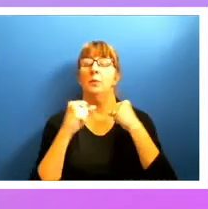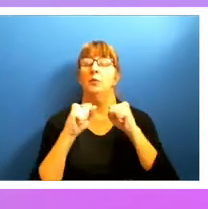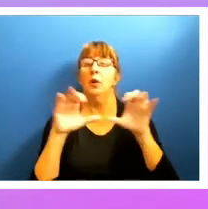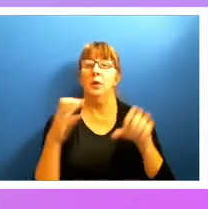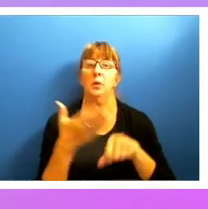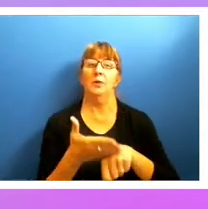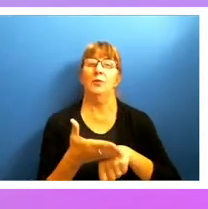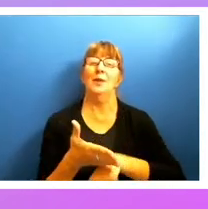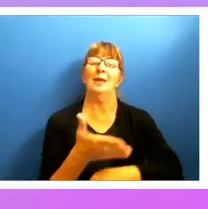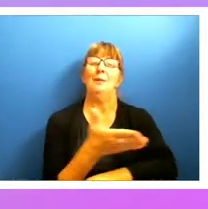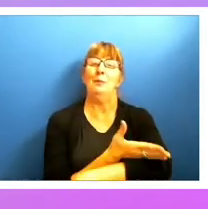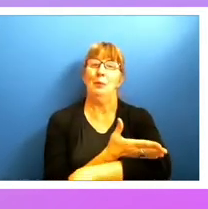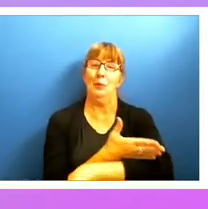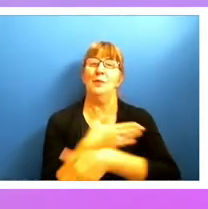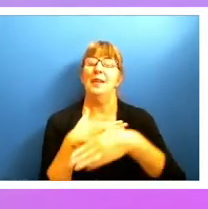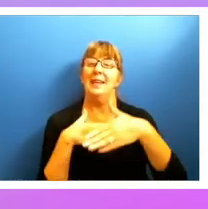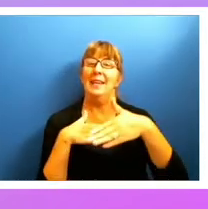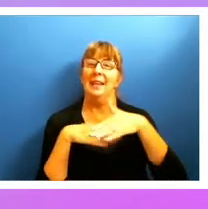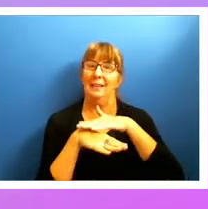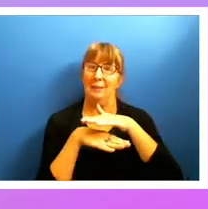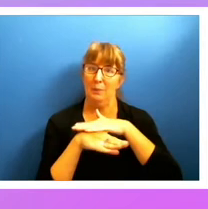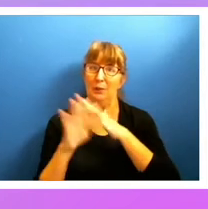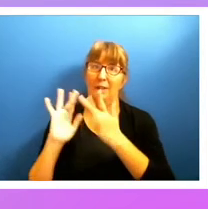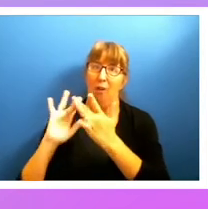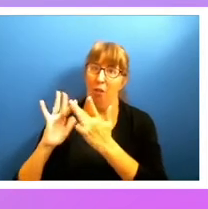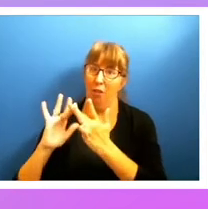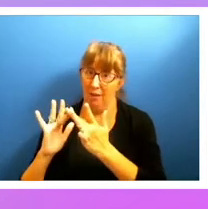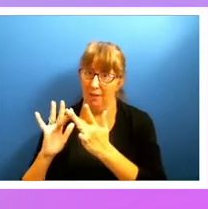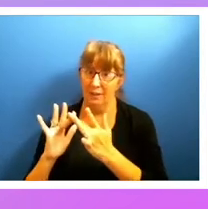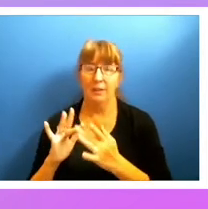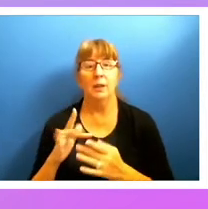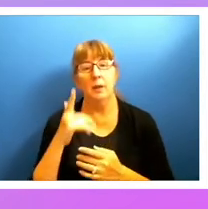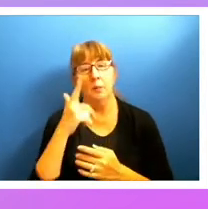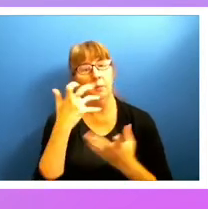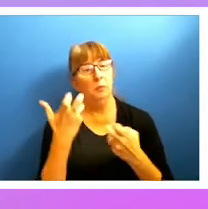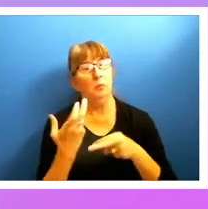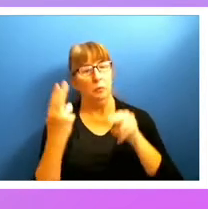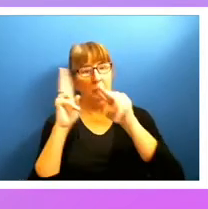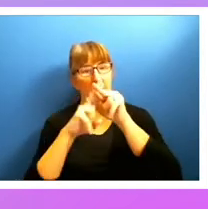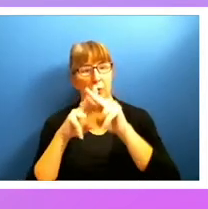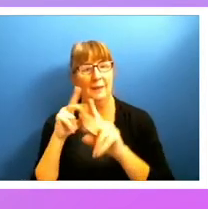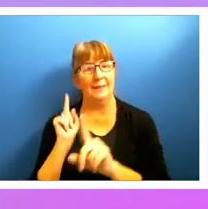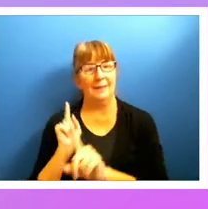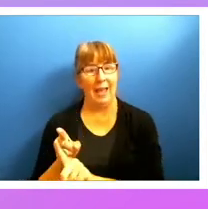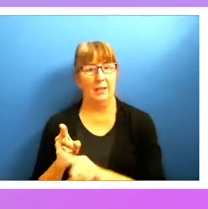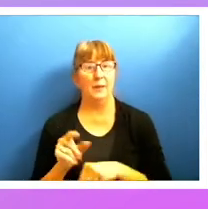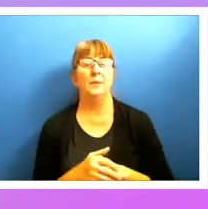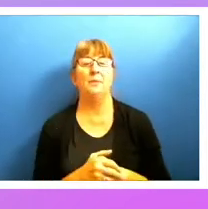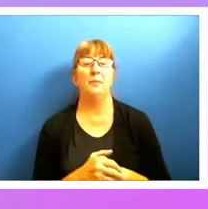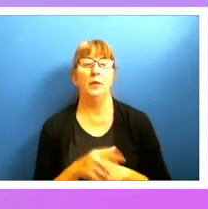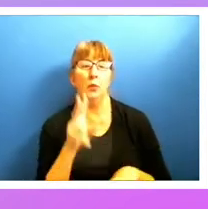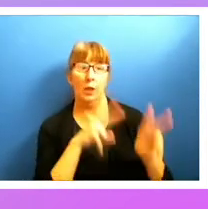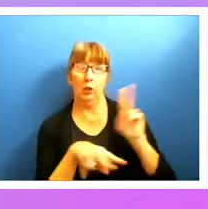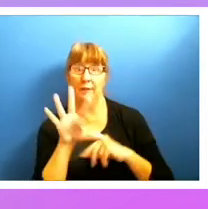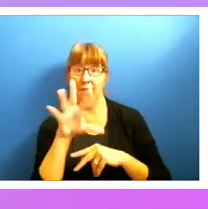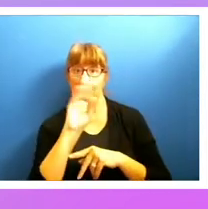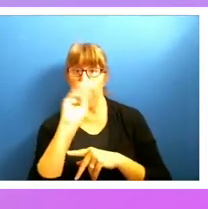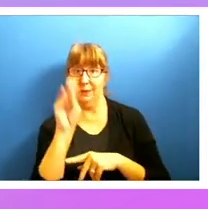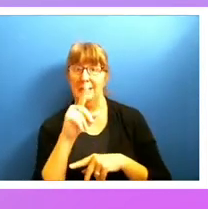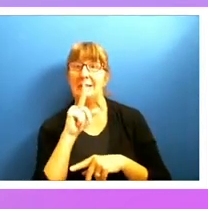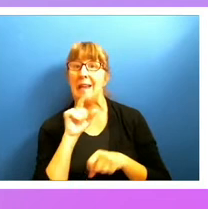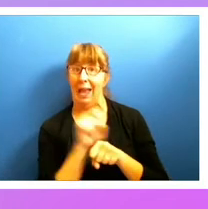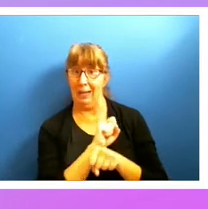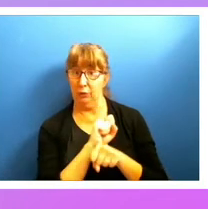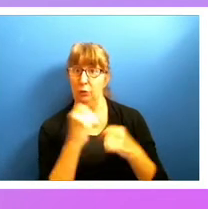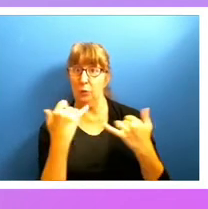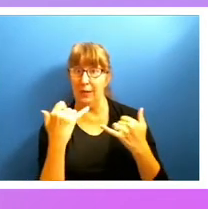improve the accessibility of the digital channel because I want to increase it. So I had looked at 5% actual on the